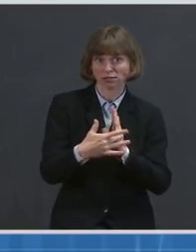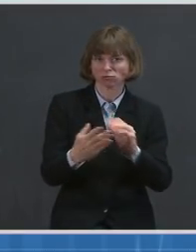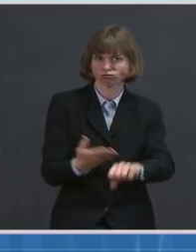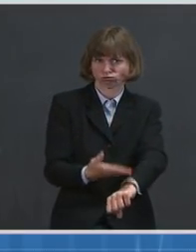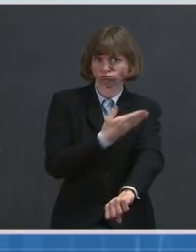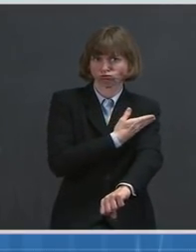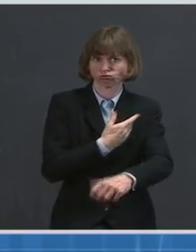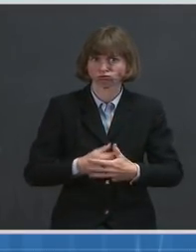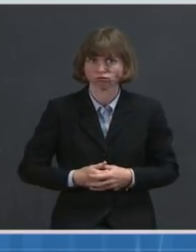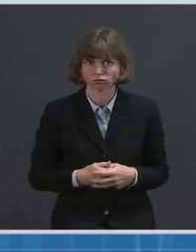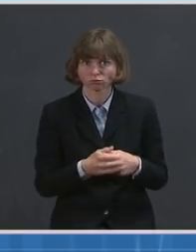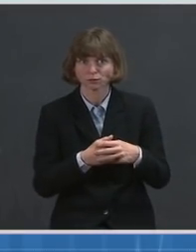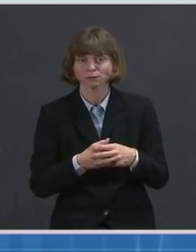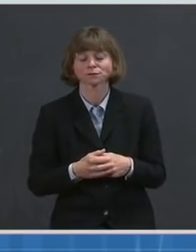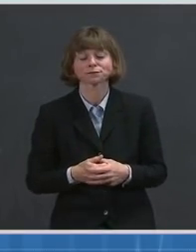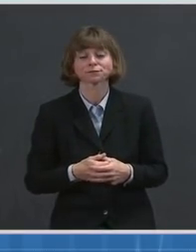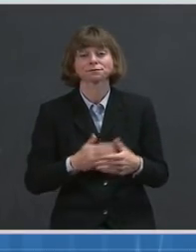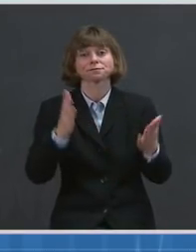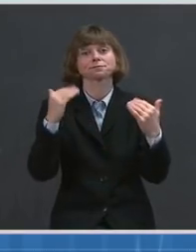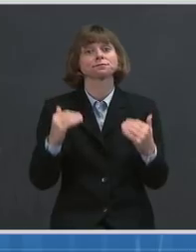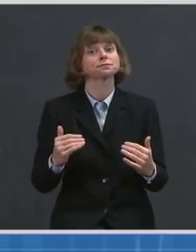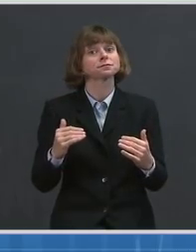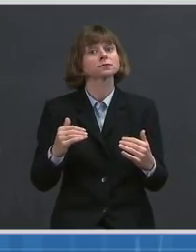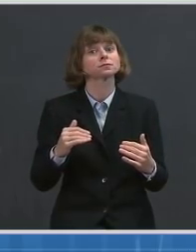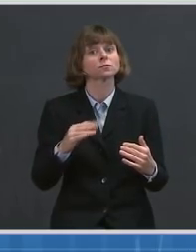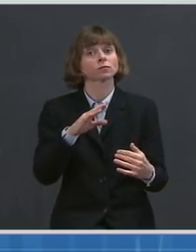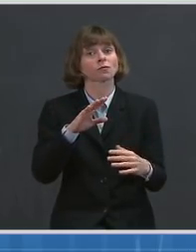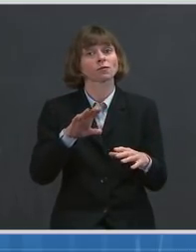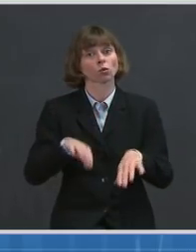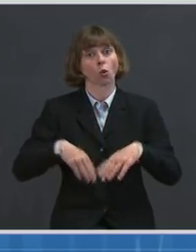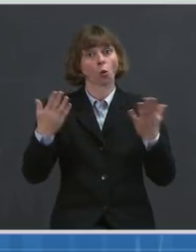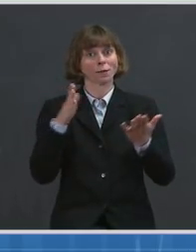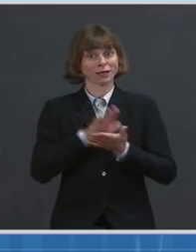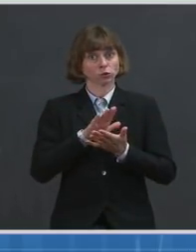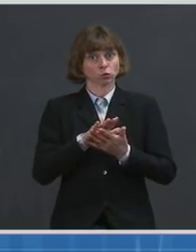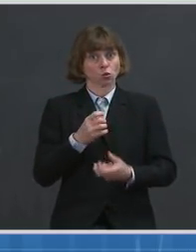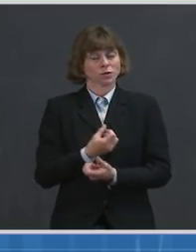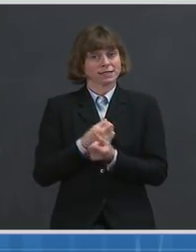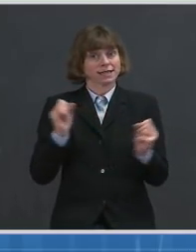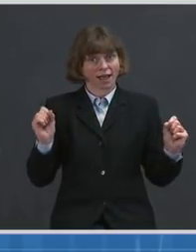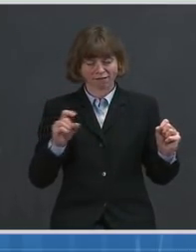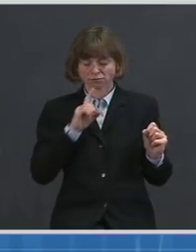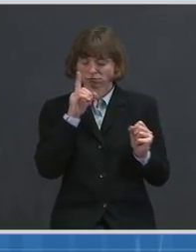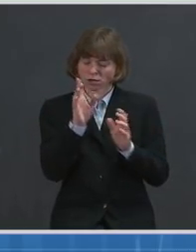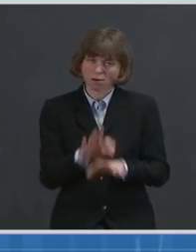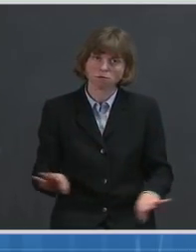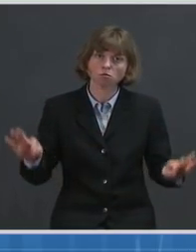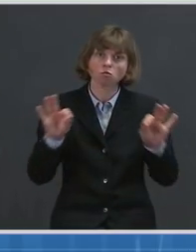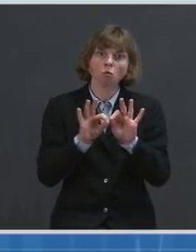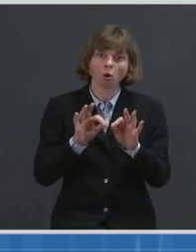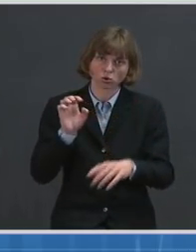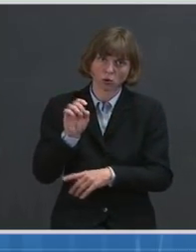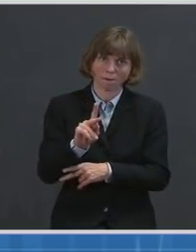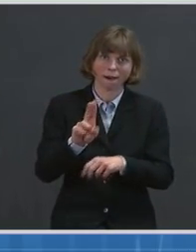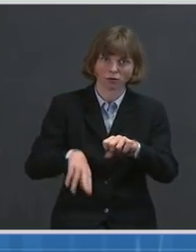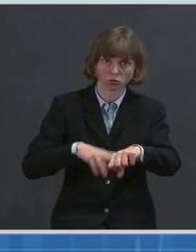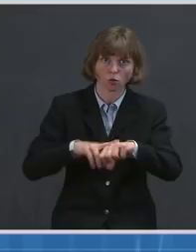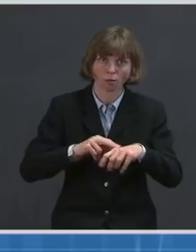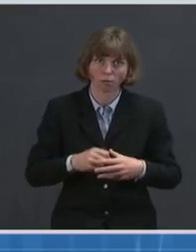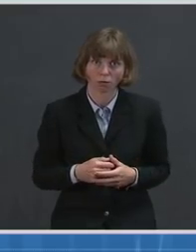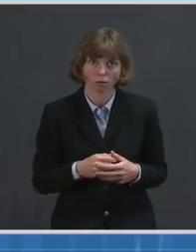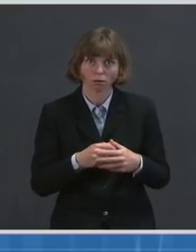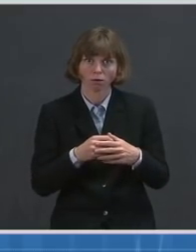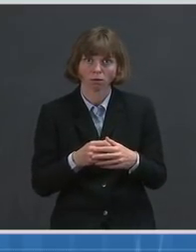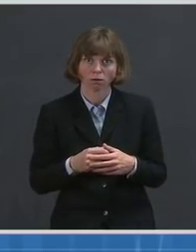Reopening schools safely is critical to getting closer to normal. Last night, President Biden discussed additional steps